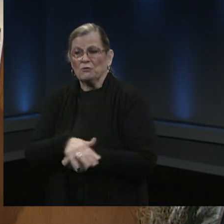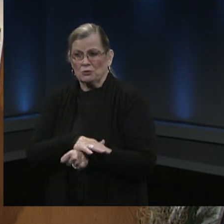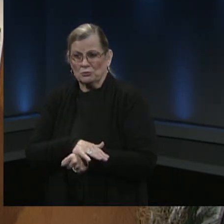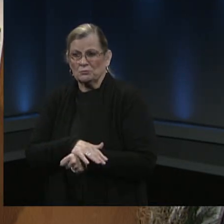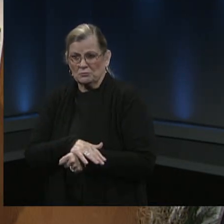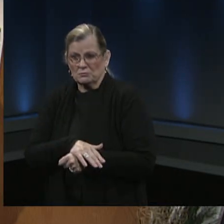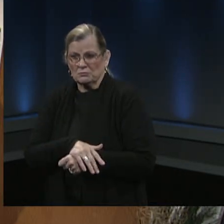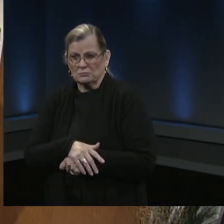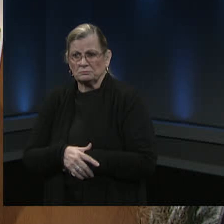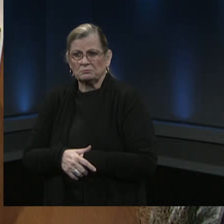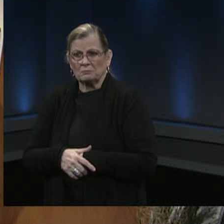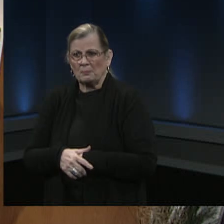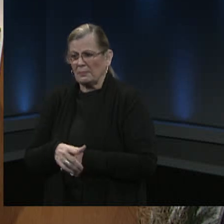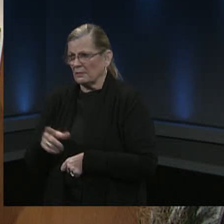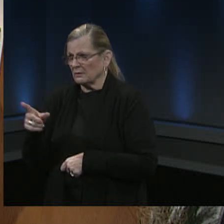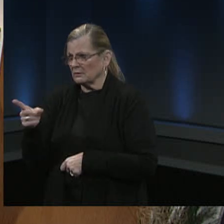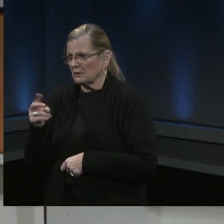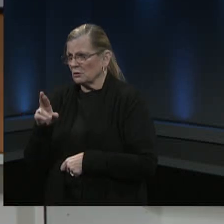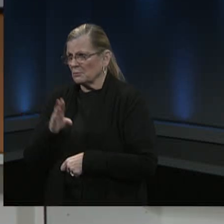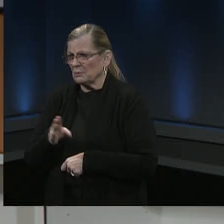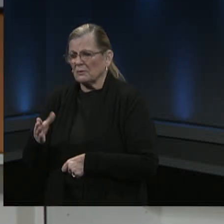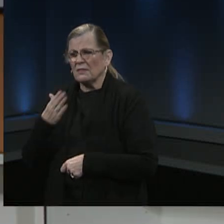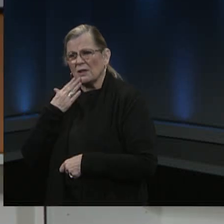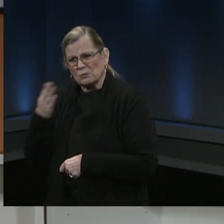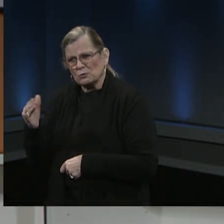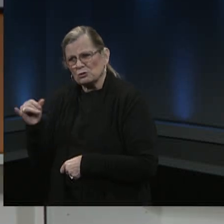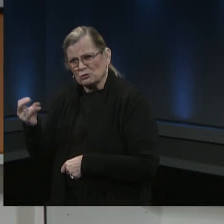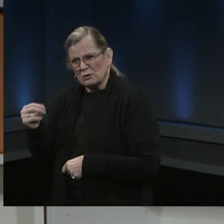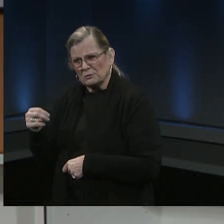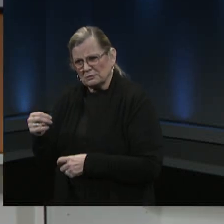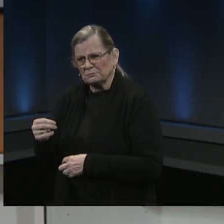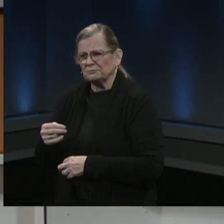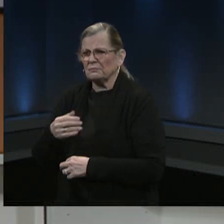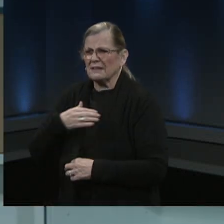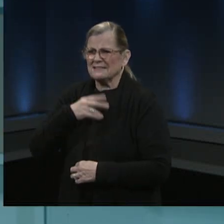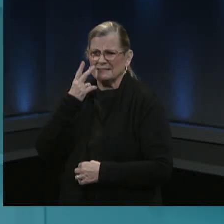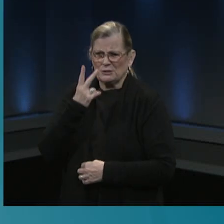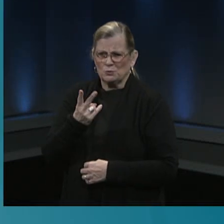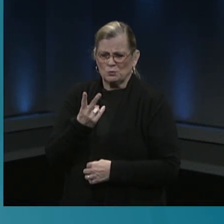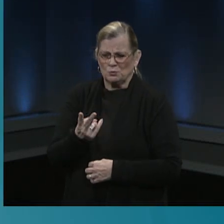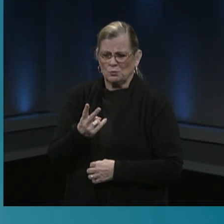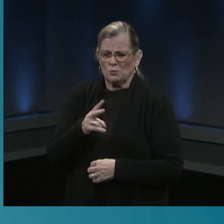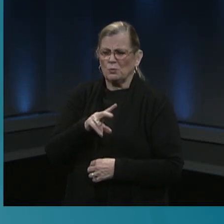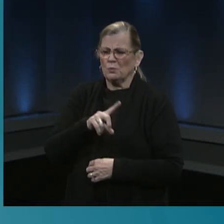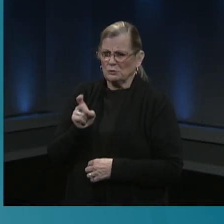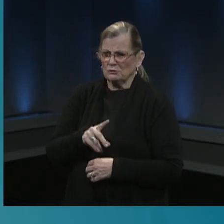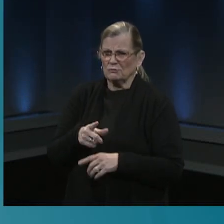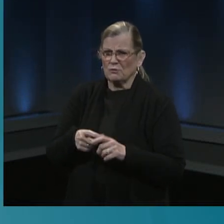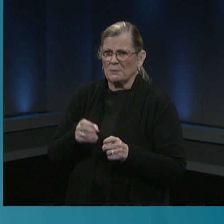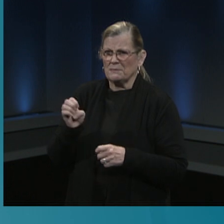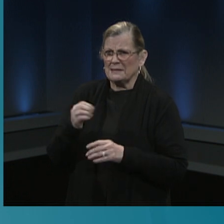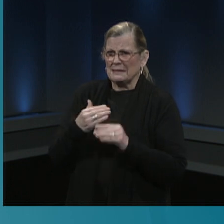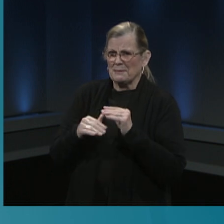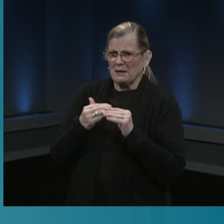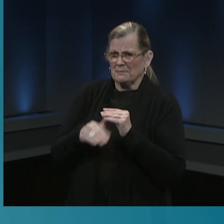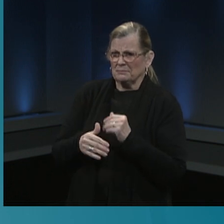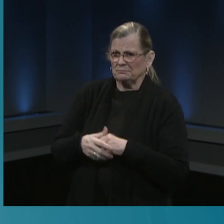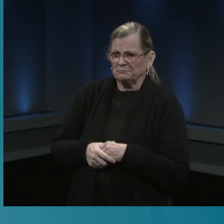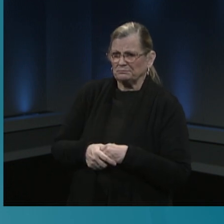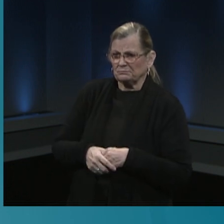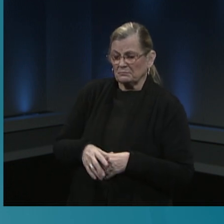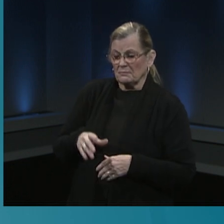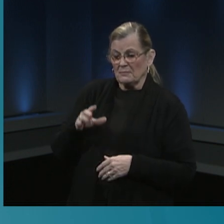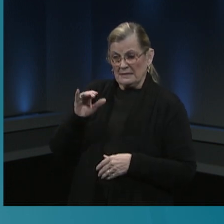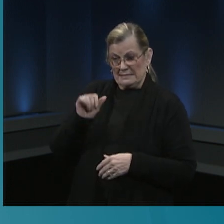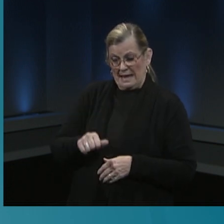Mr. McDonald. I see one of our questions now. One of the questions here on our email is can FCPS let me take the day off after the second dose?